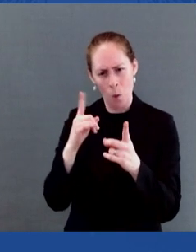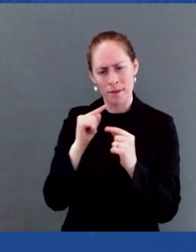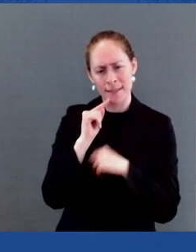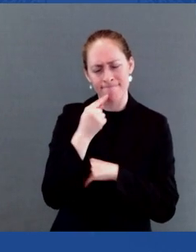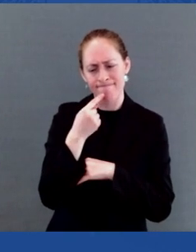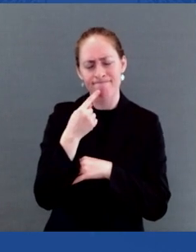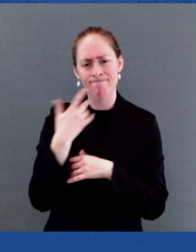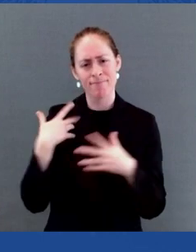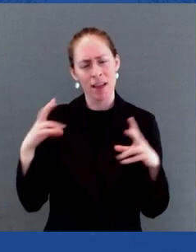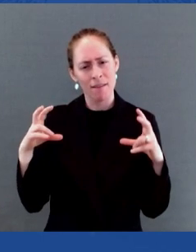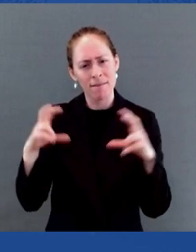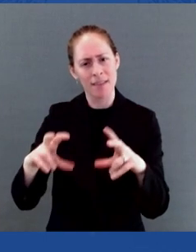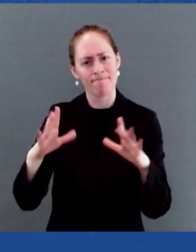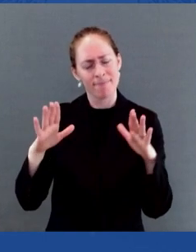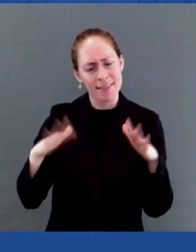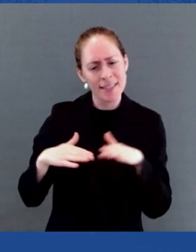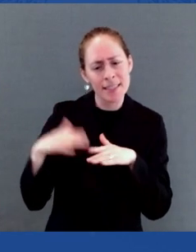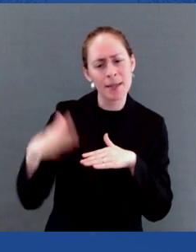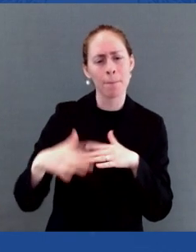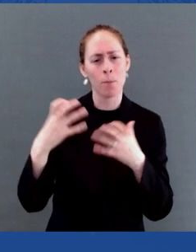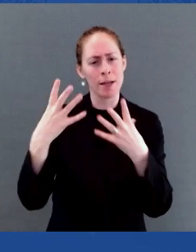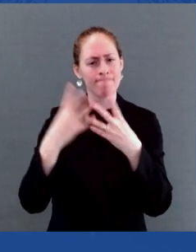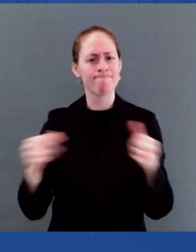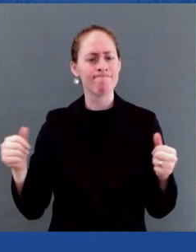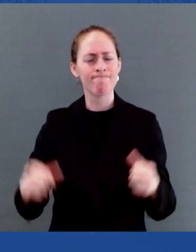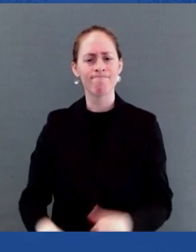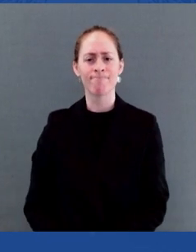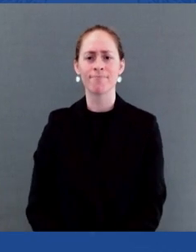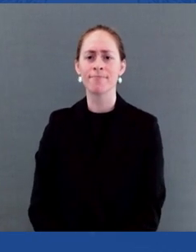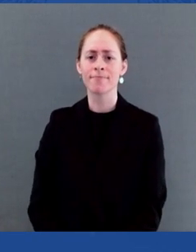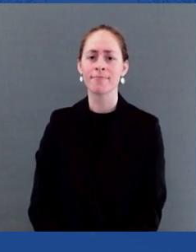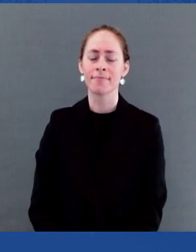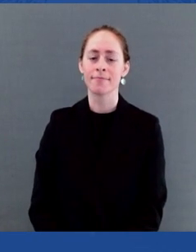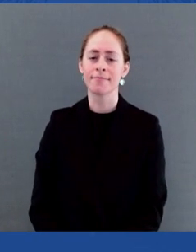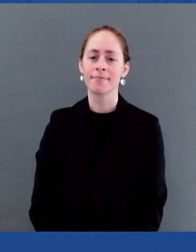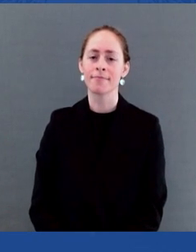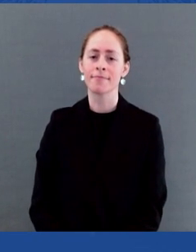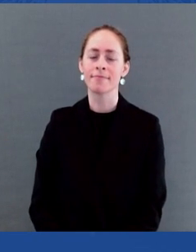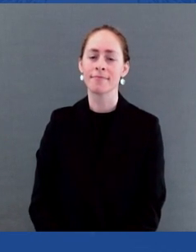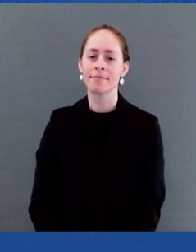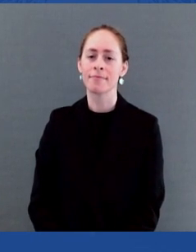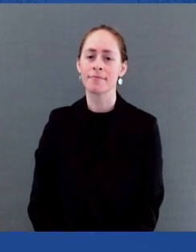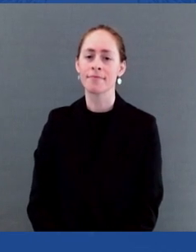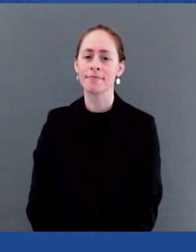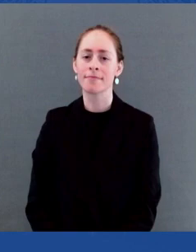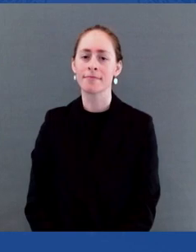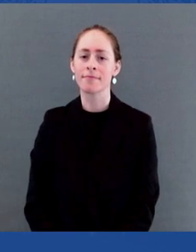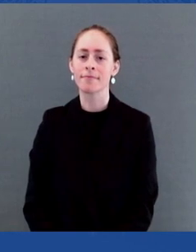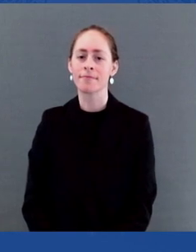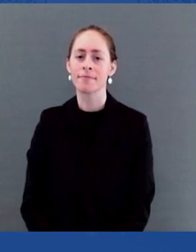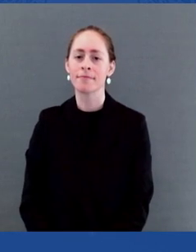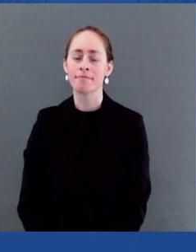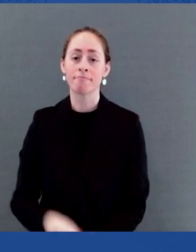only, not only did we reestablish the White House Office of National AIDS Policy, which is hard to believe.